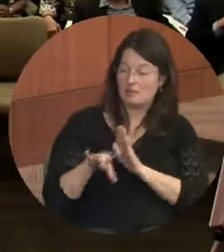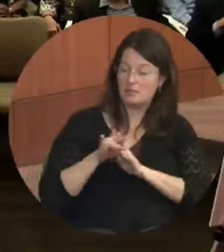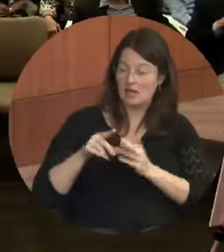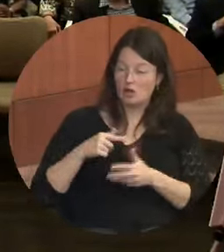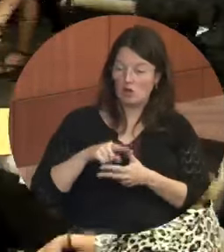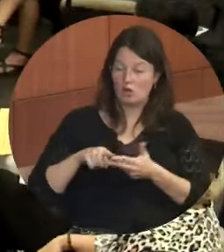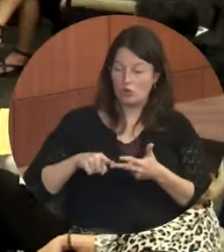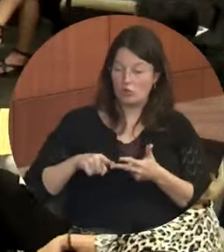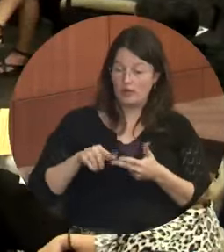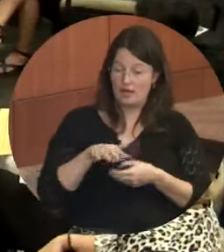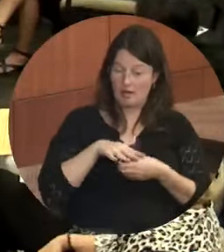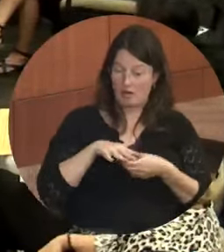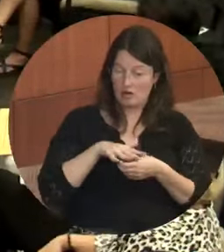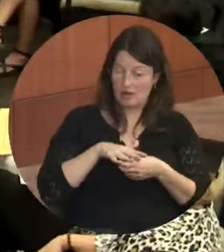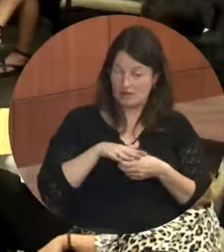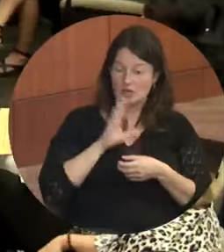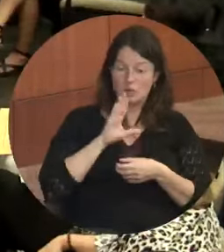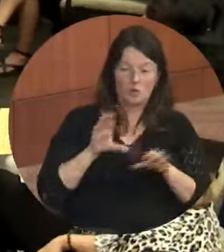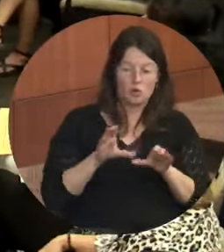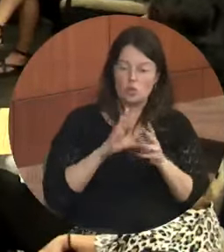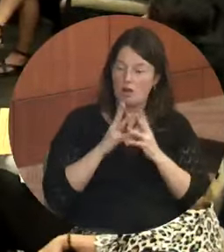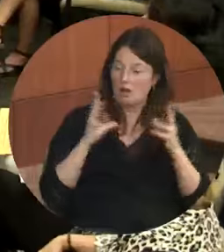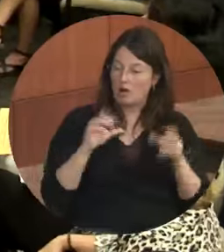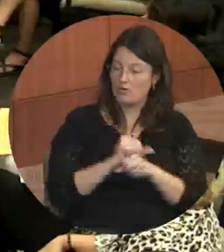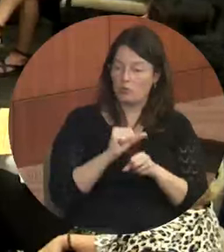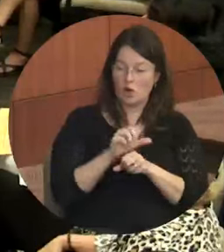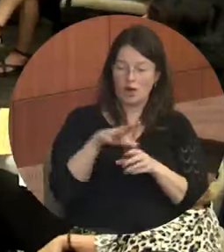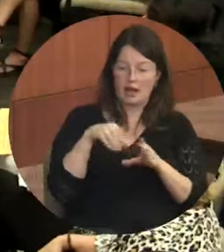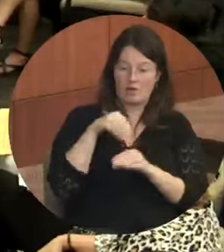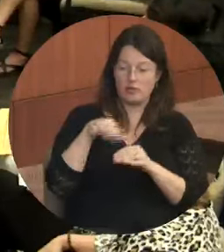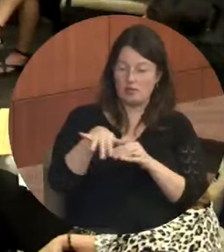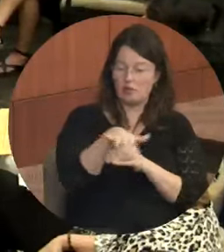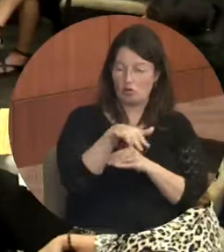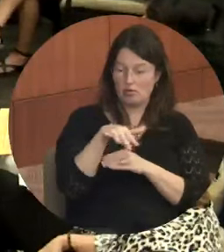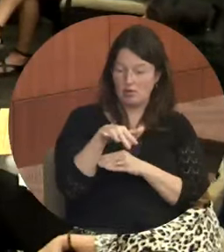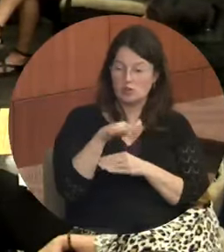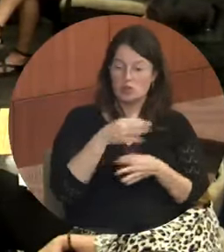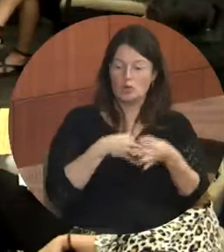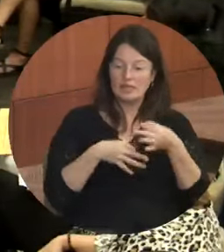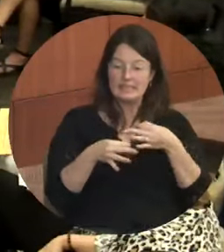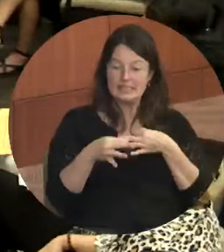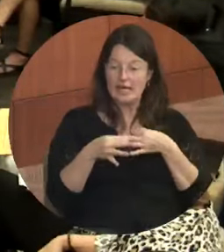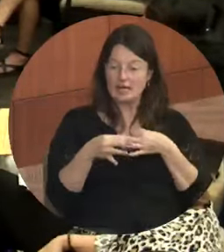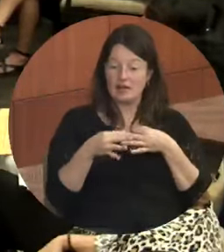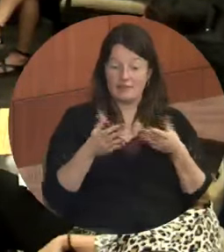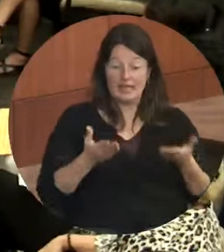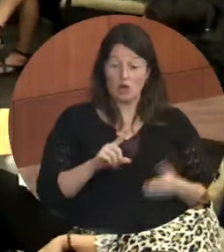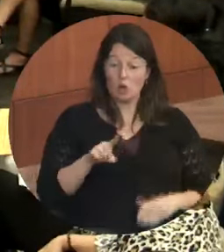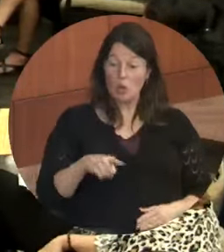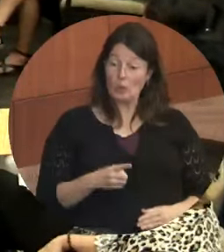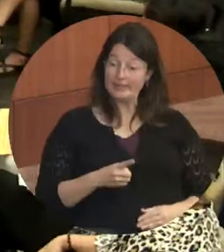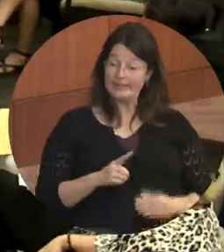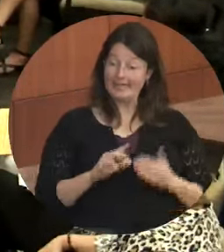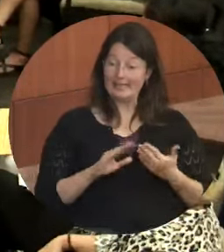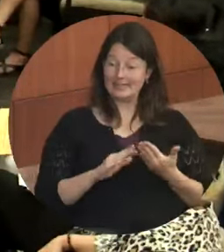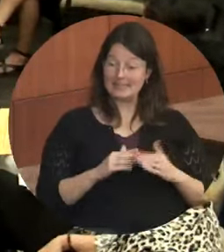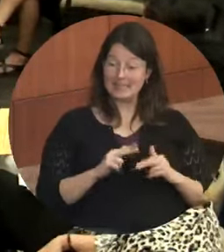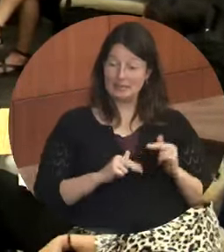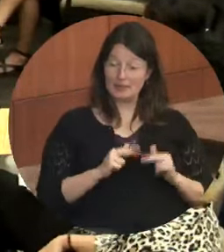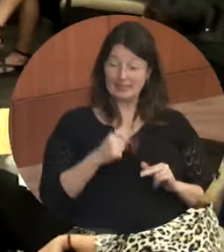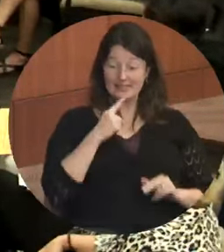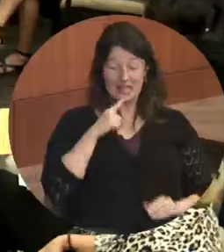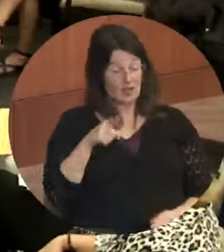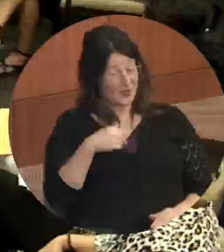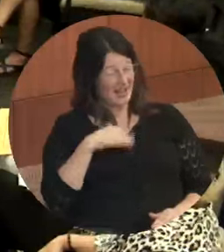and we're going to do all of our work out there. So, uh, rather than, uh, being here at city hall and saying, you got our number, right?